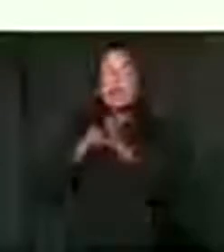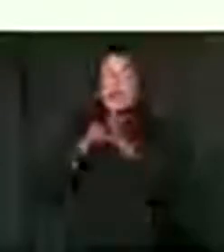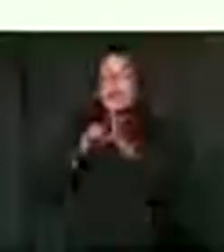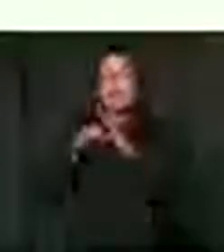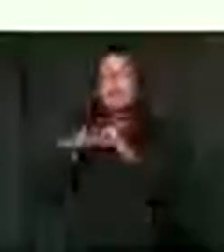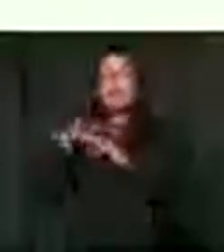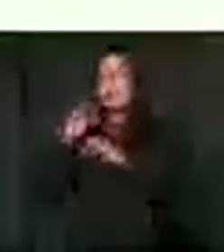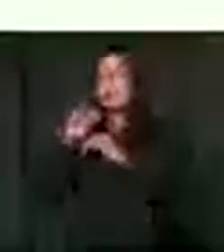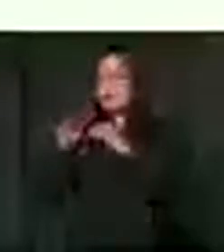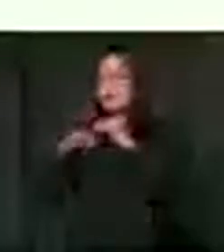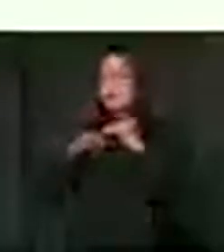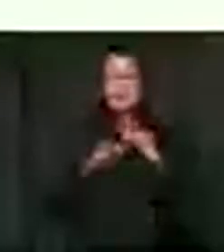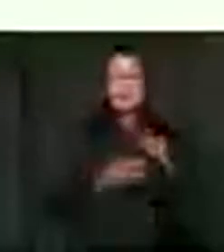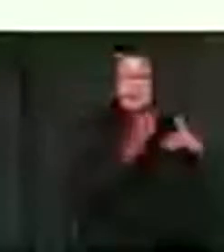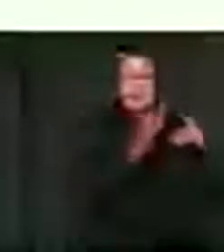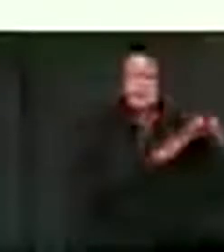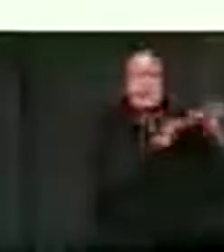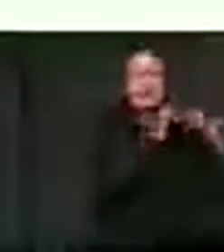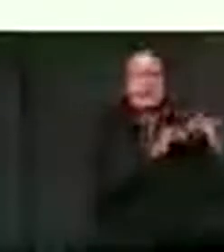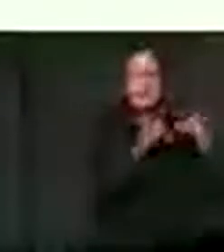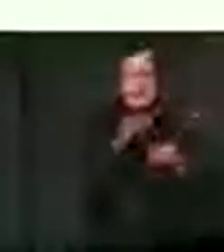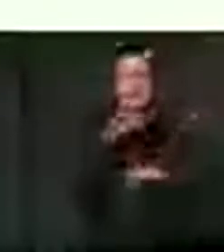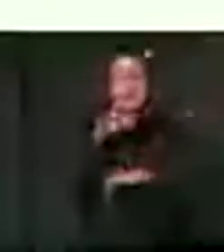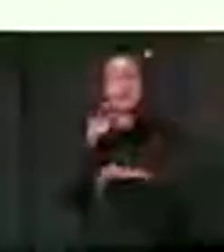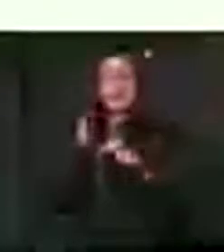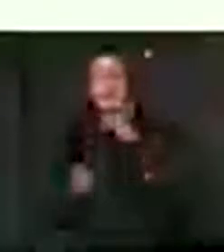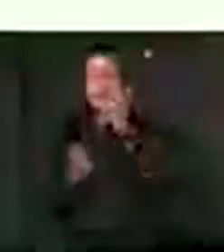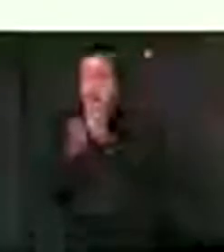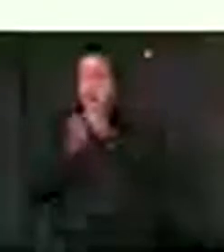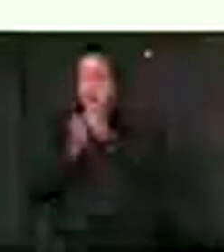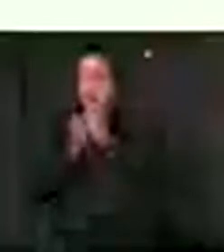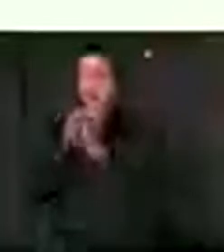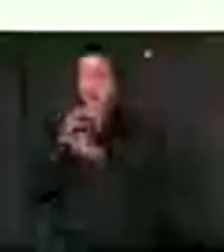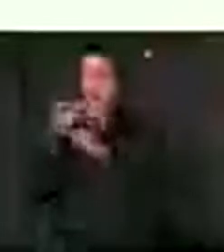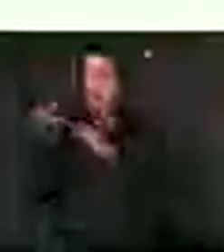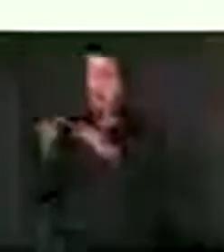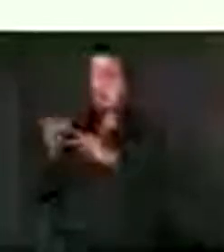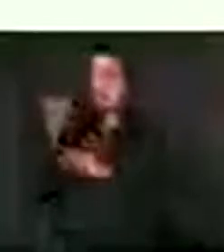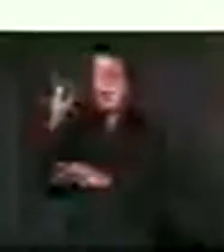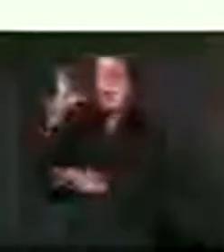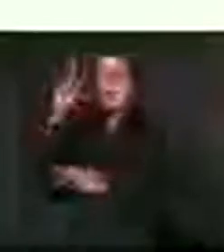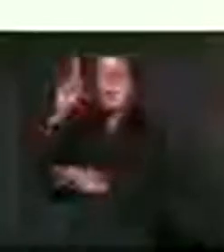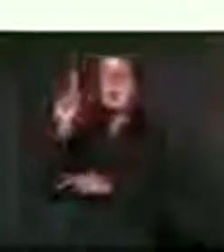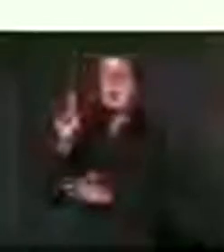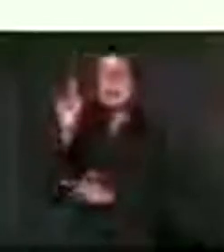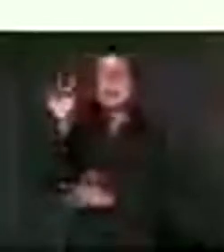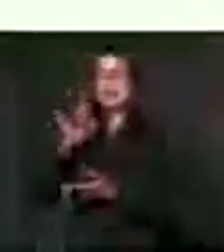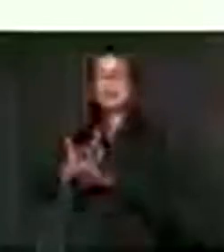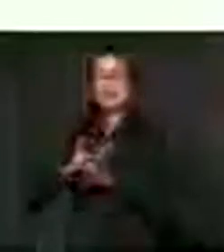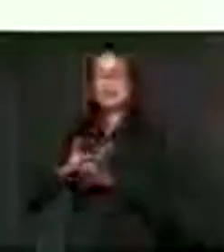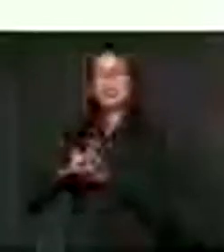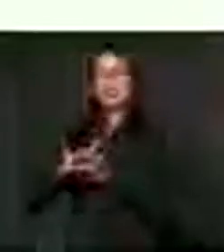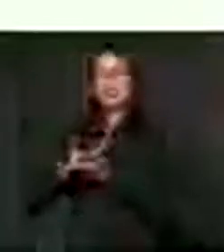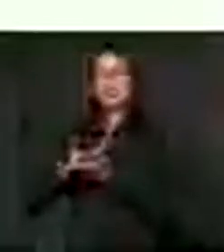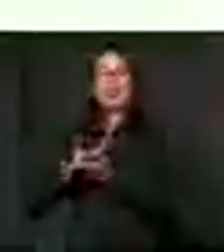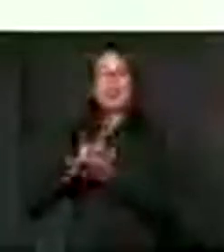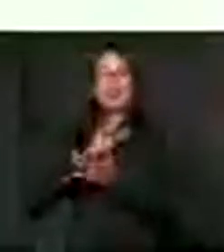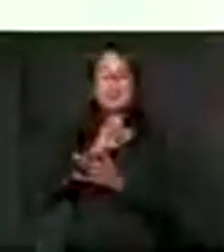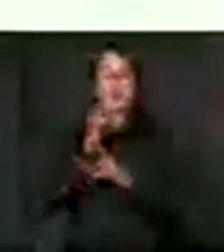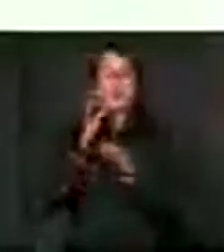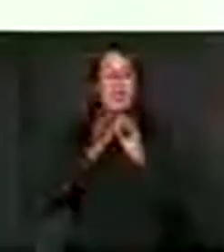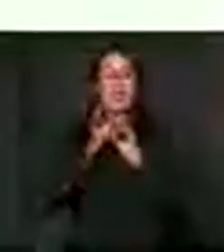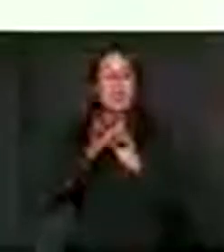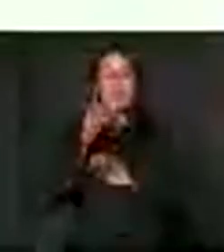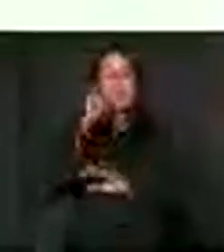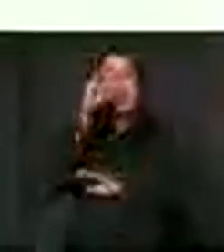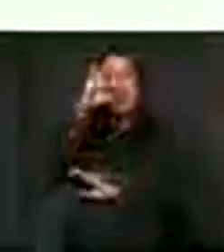about rebooting, rebuilding, ICTs are going to be at the center. And therefore have to make sure that if there are discussions